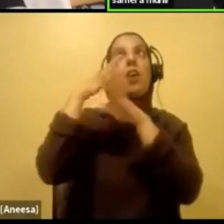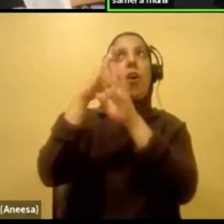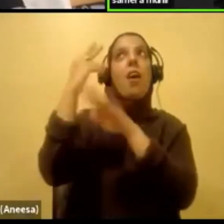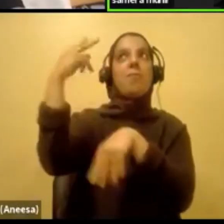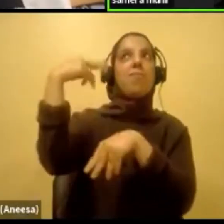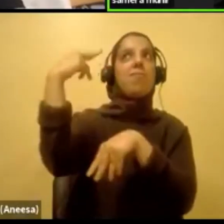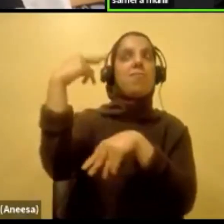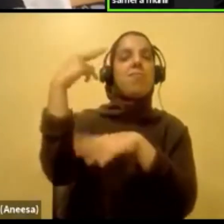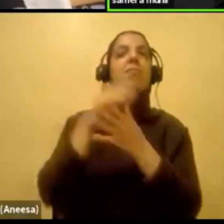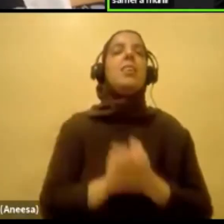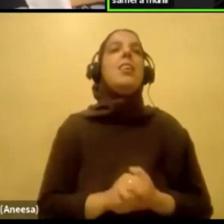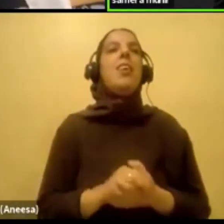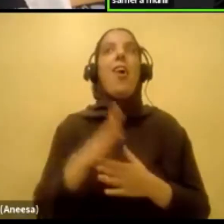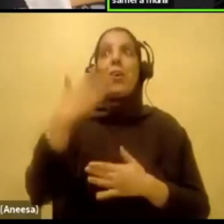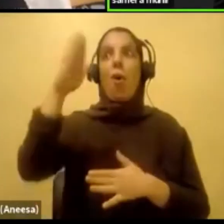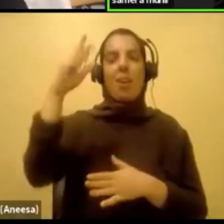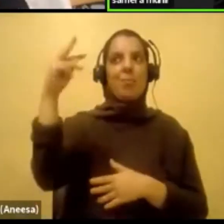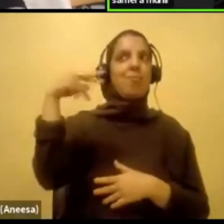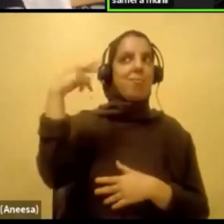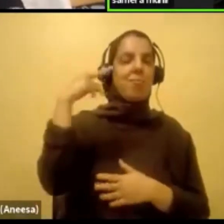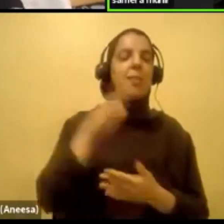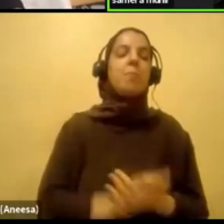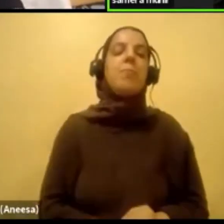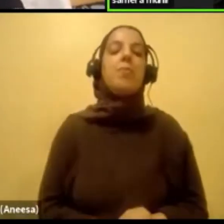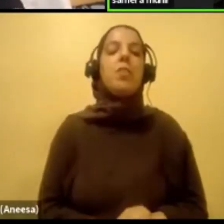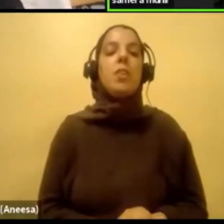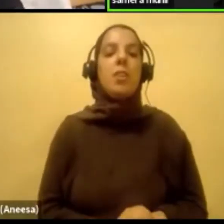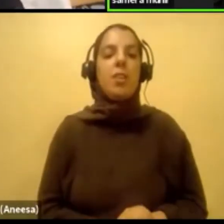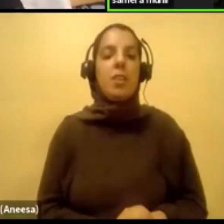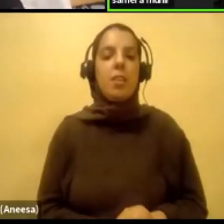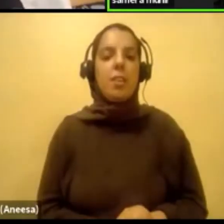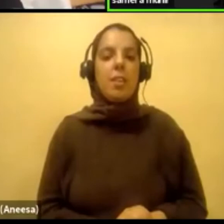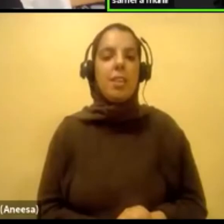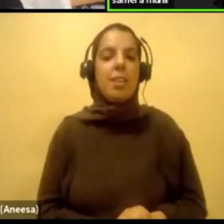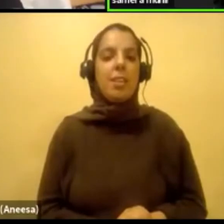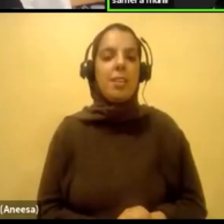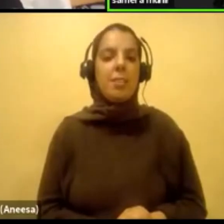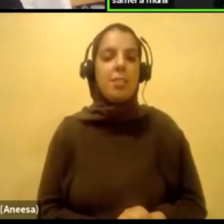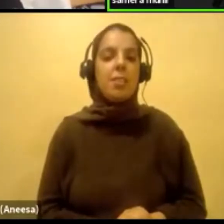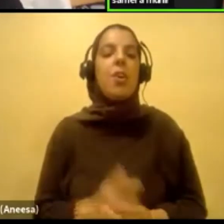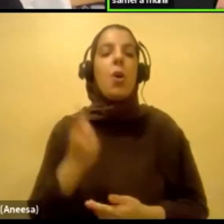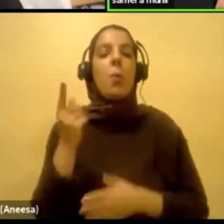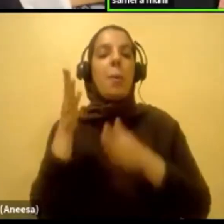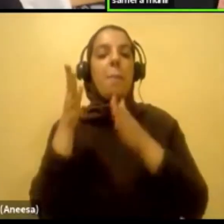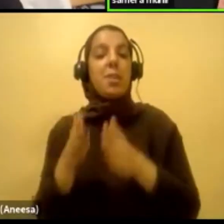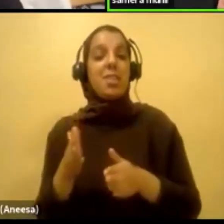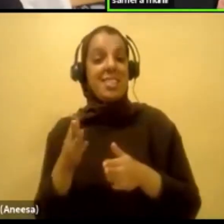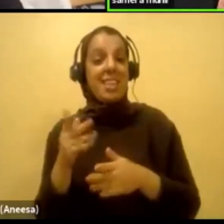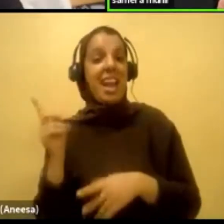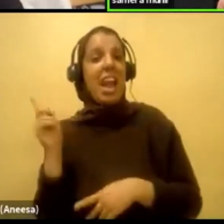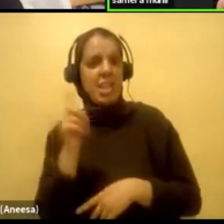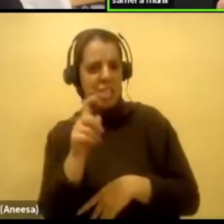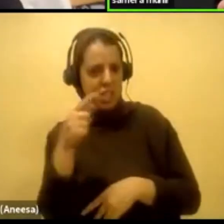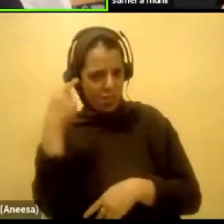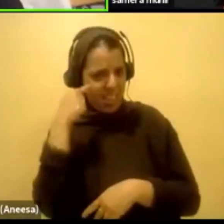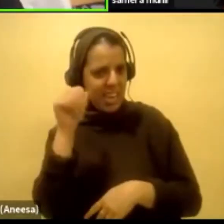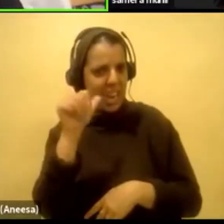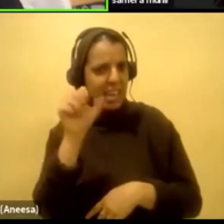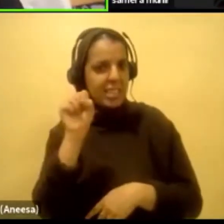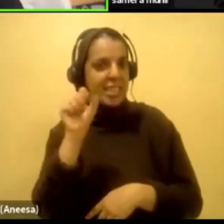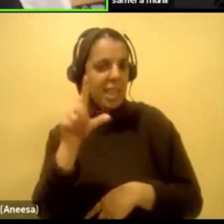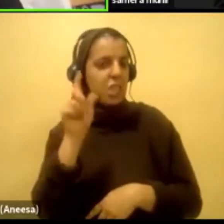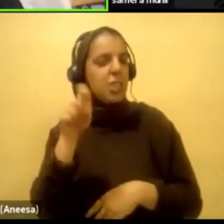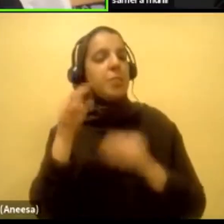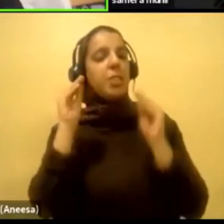And then, uh, one person asked, do you think ASL should be taught at schools as a compulsory language? Oh, that's a really good question. Yes.